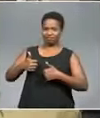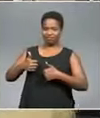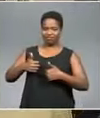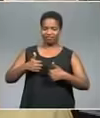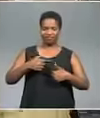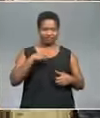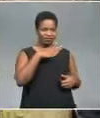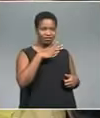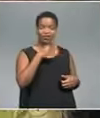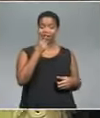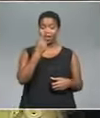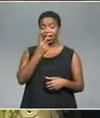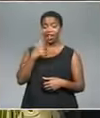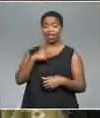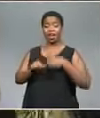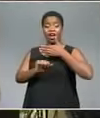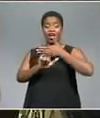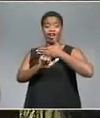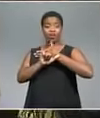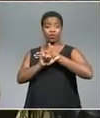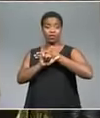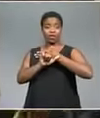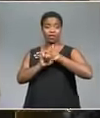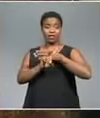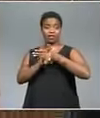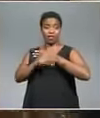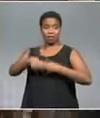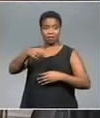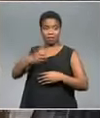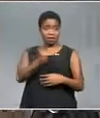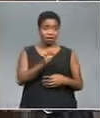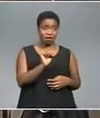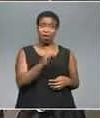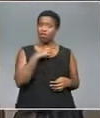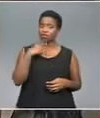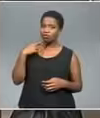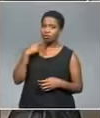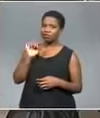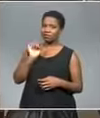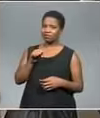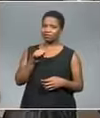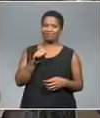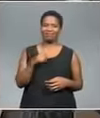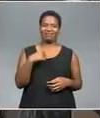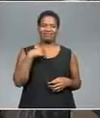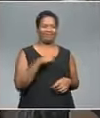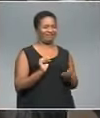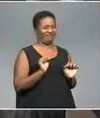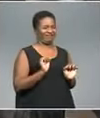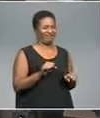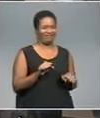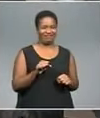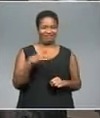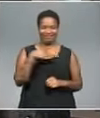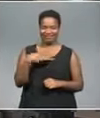I'm looking for a Louis Vuitton bag. Yeah, I've got you. can check. this original? Original. Really? Okay, I